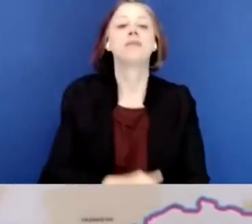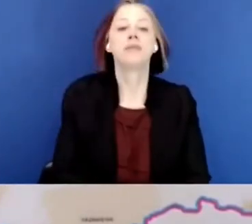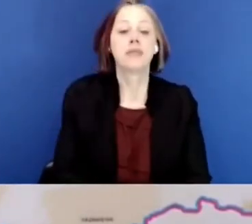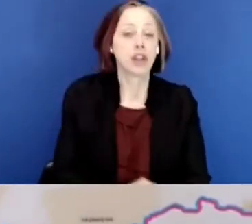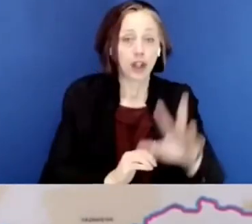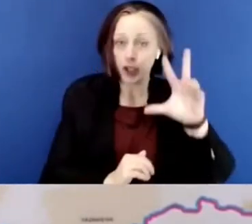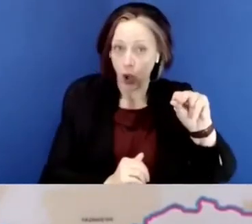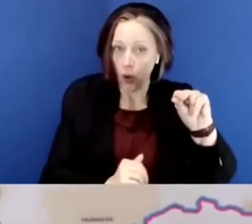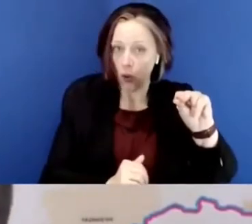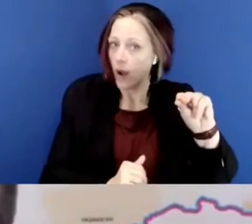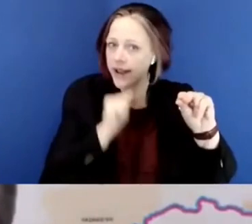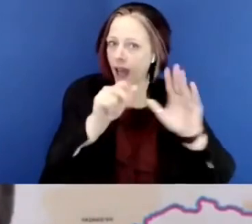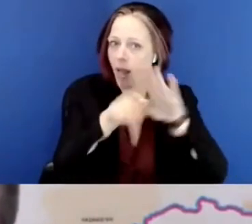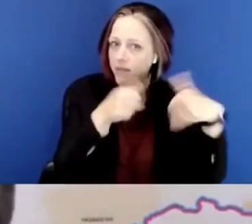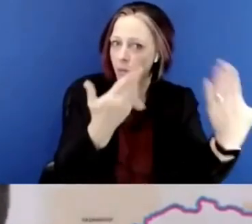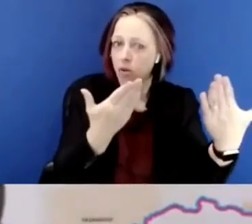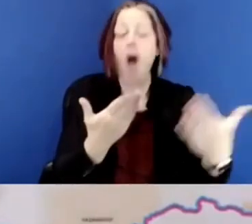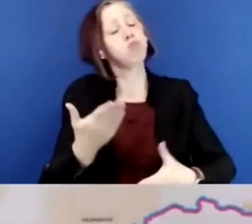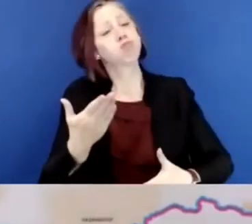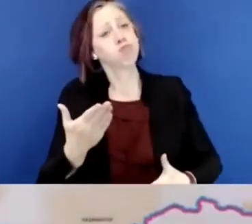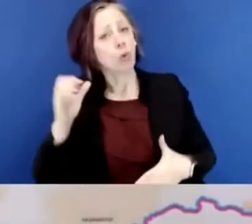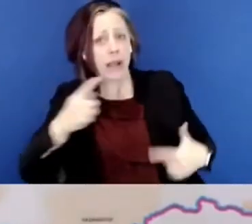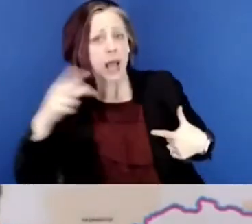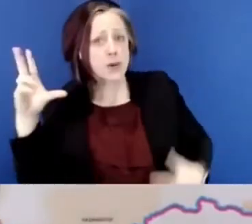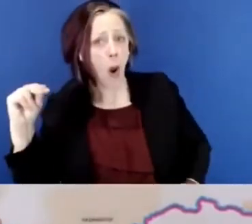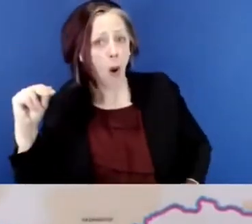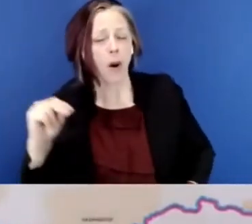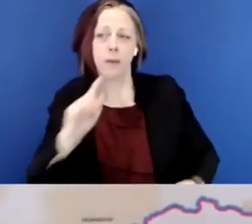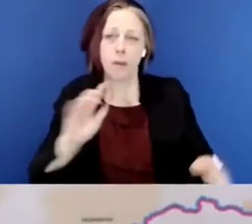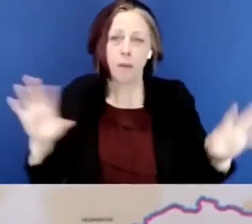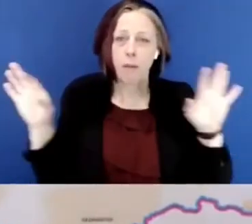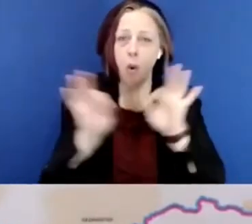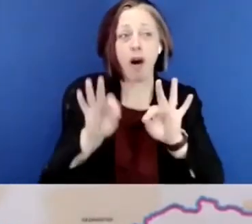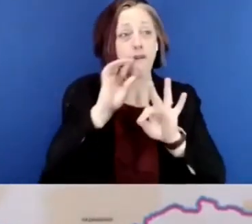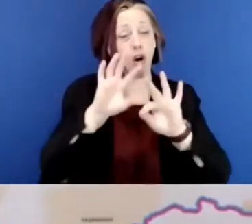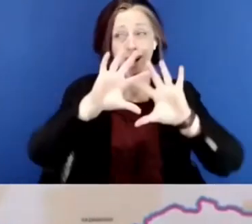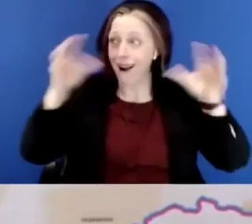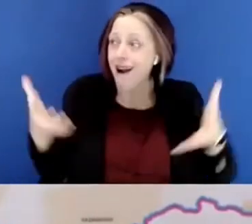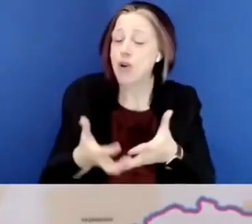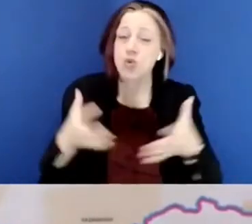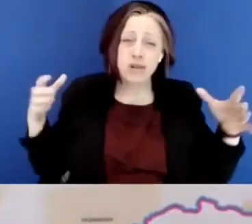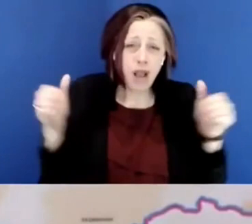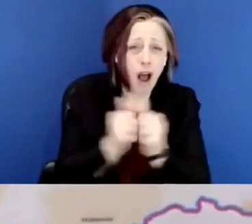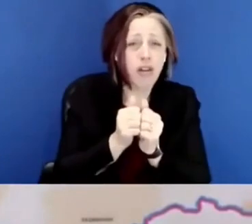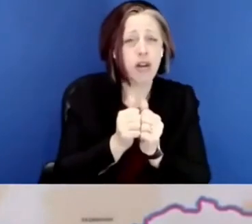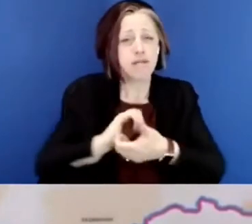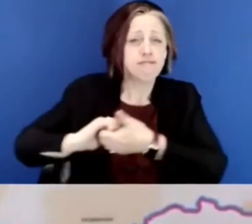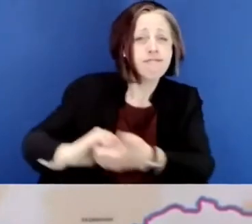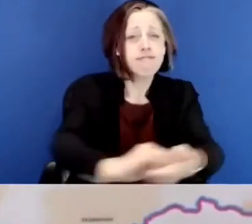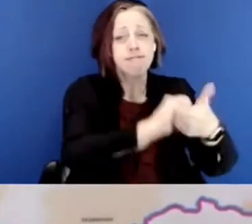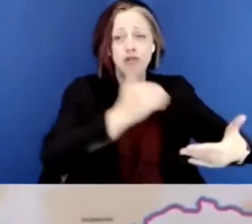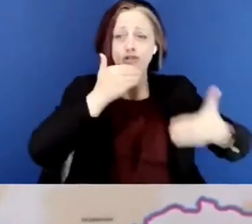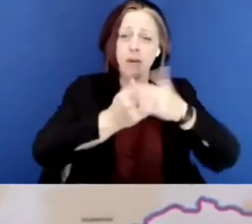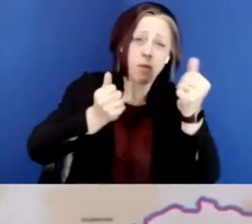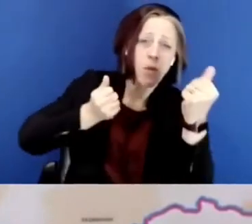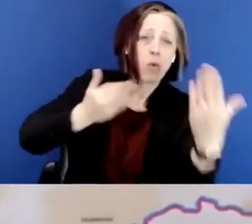think is that no is not a policy proposal. It's good to be able to say no, but it's really important for civil society to come together